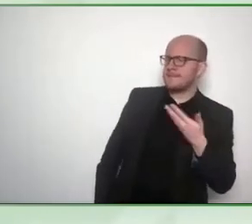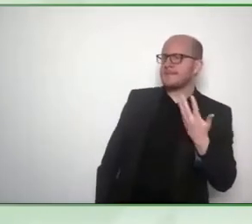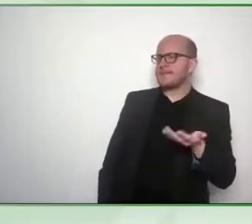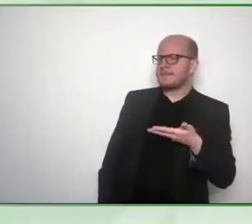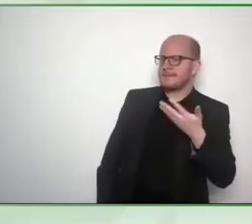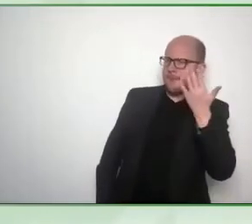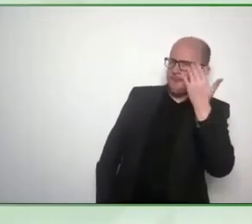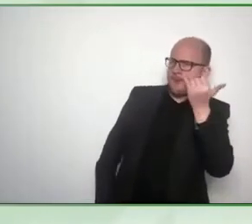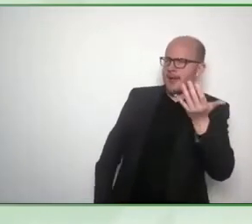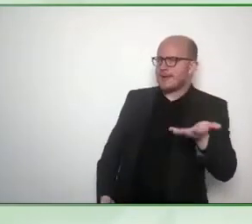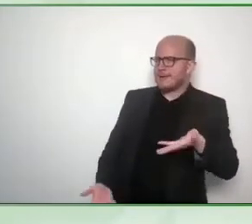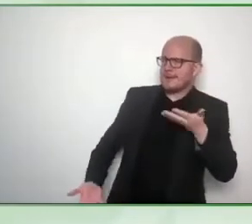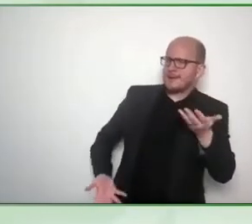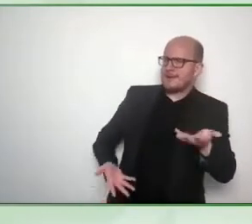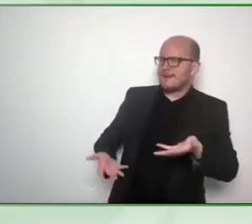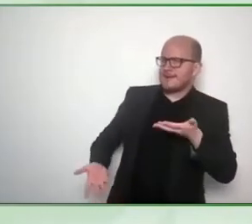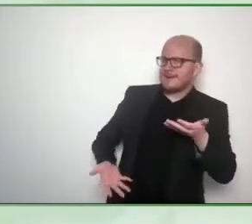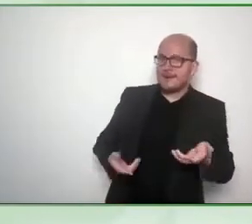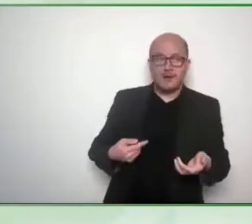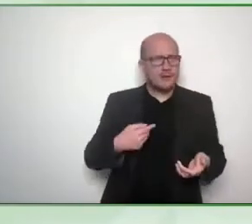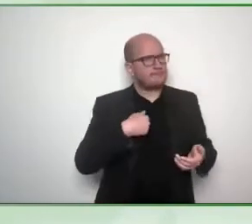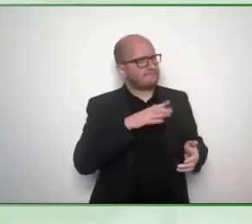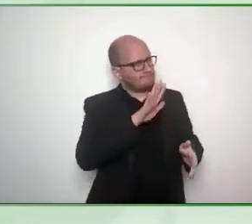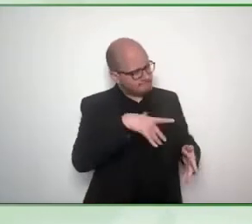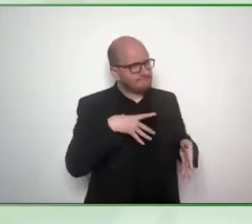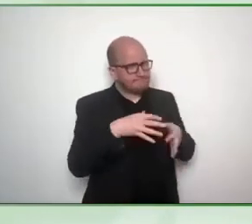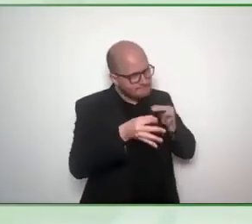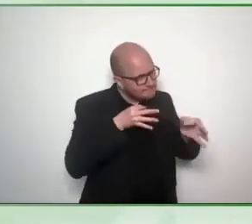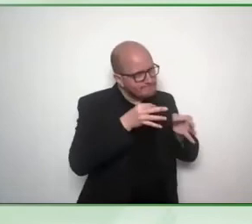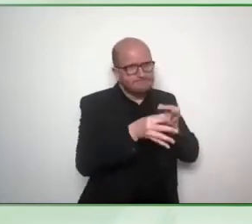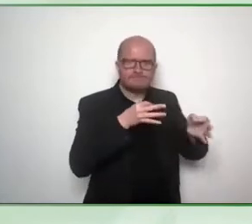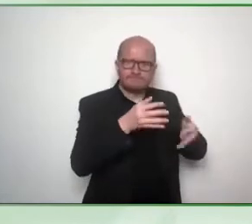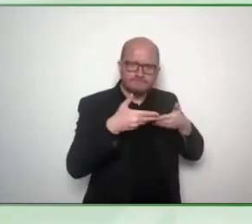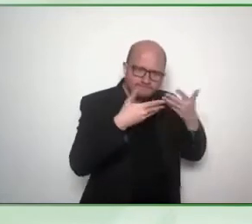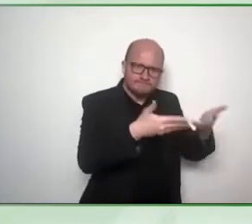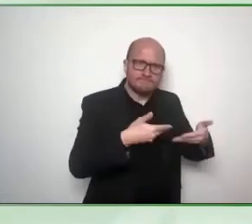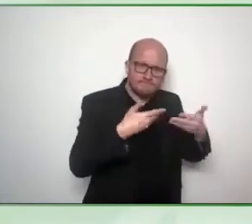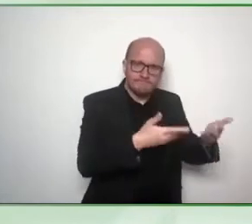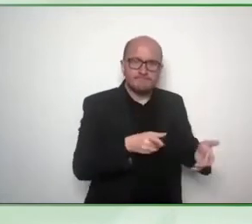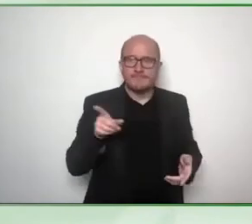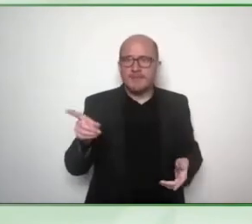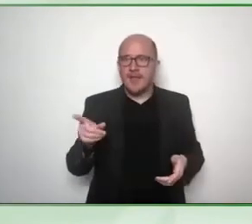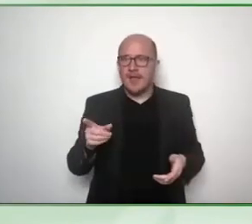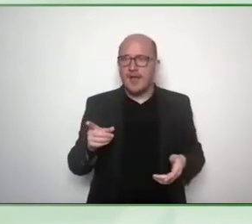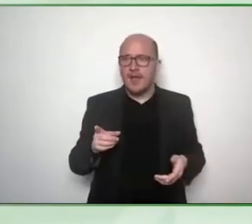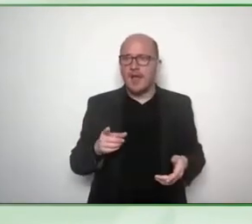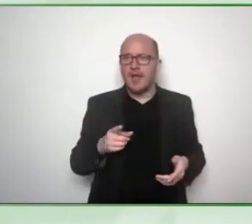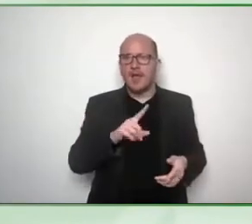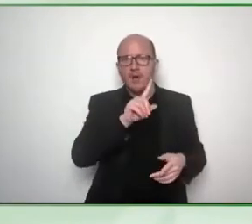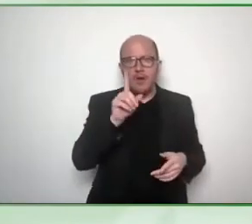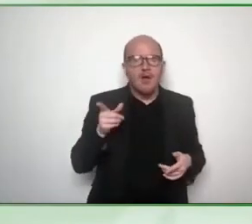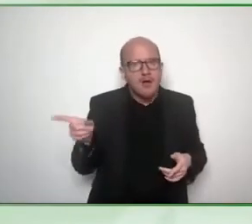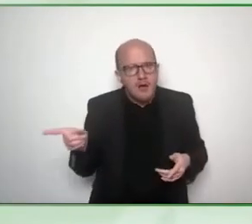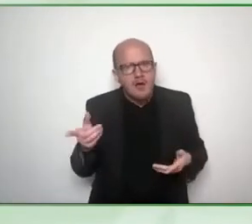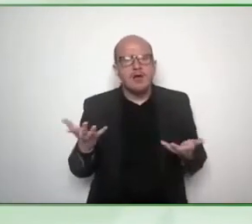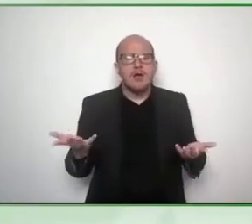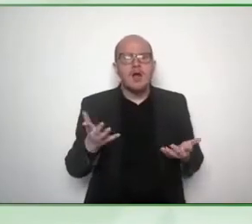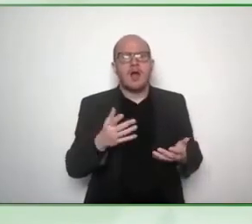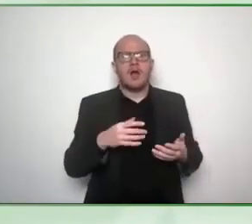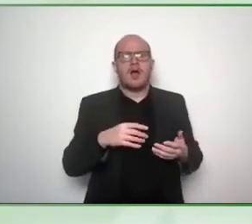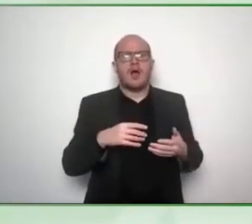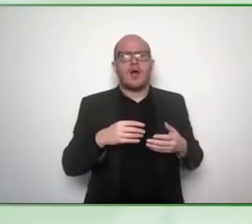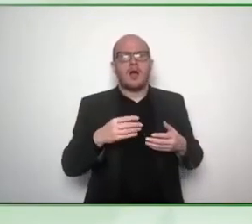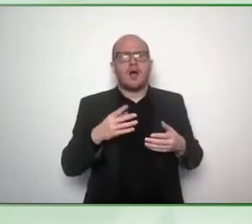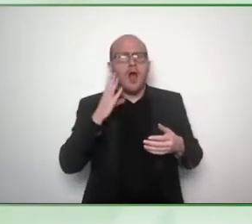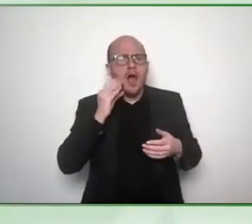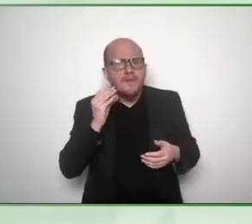yes this person may have a very different experience than I do but that means that their contribution is even more